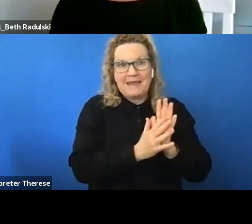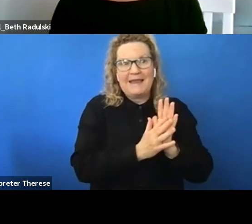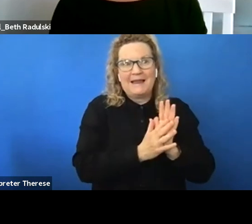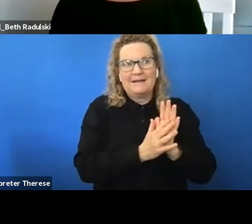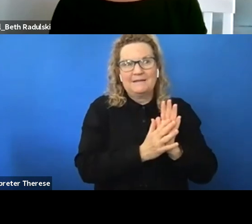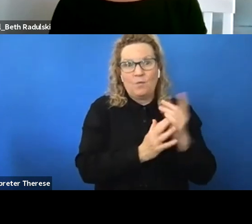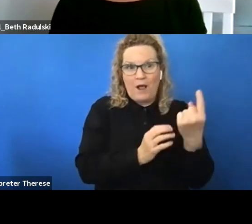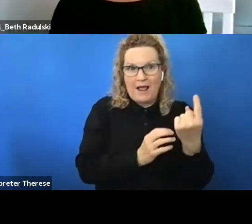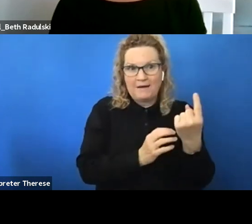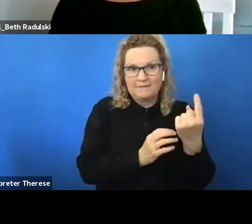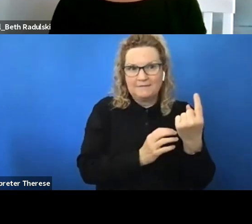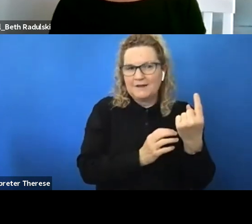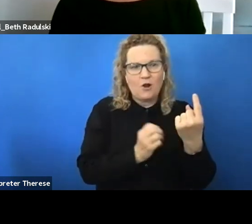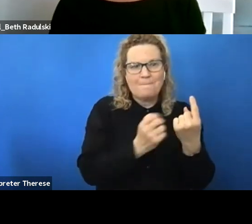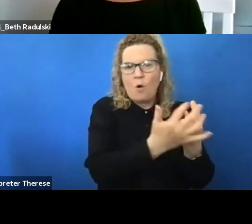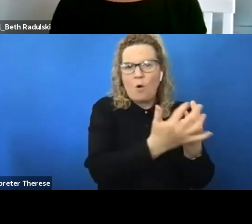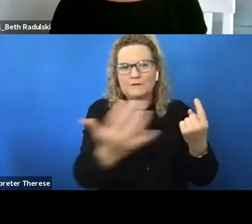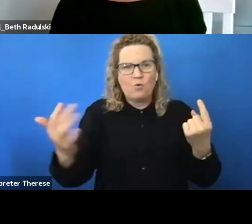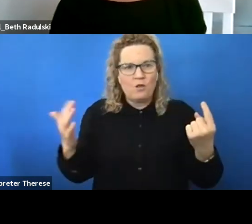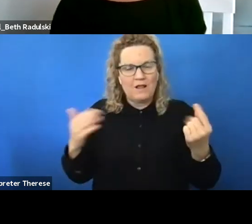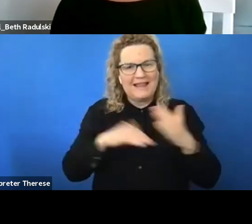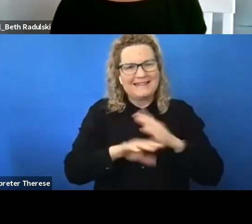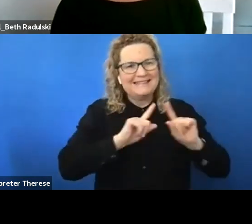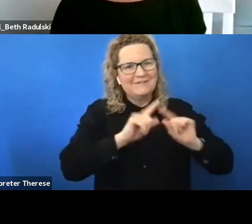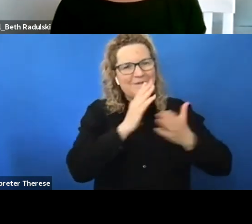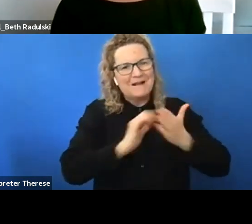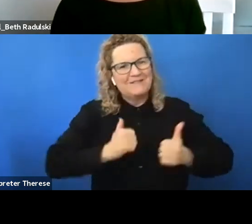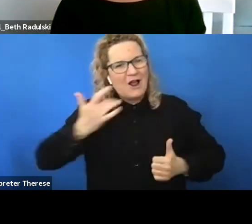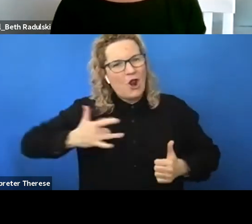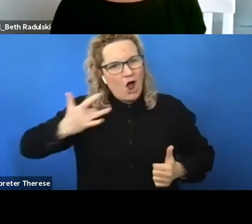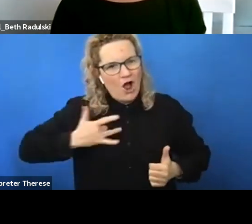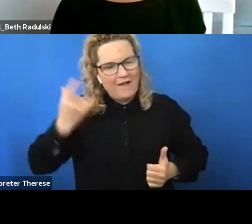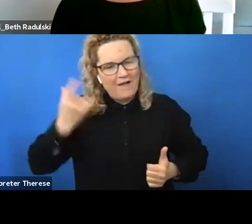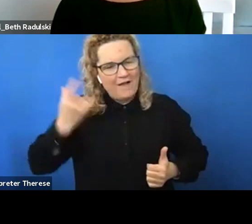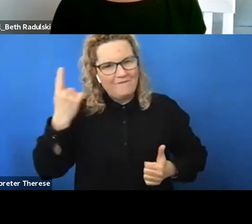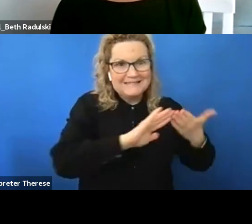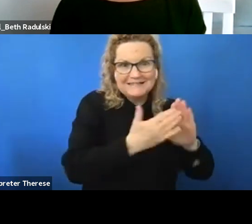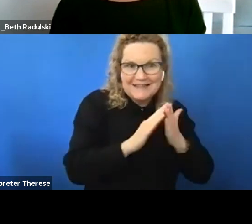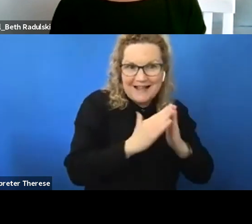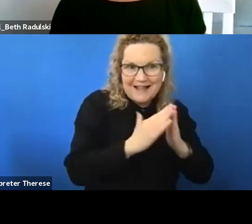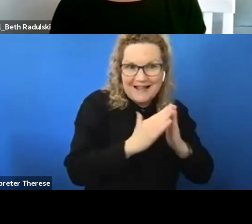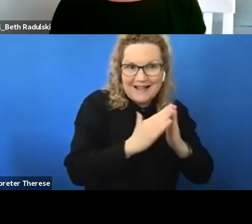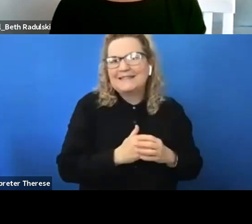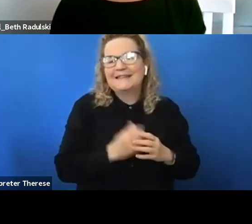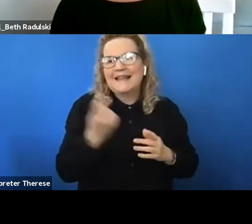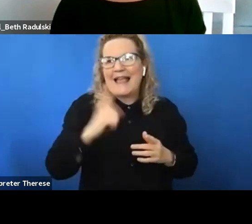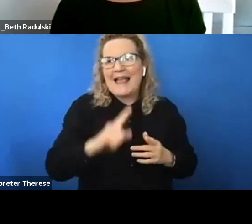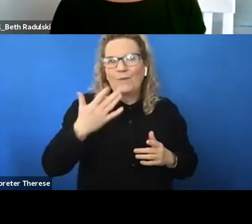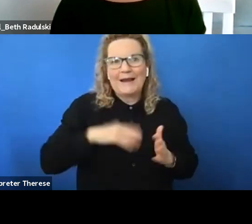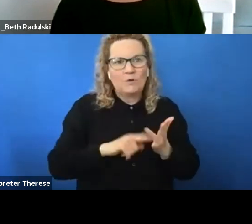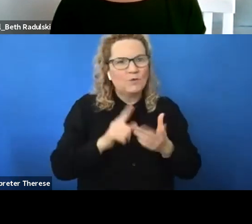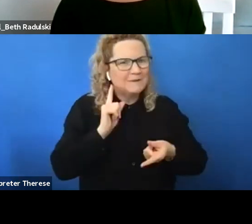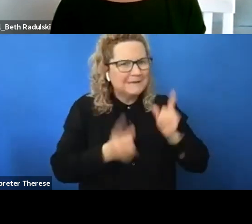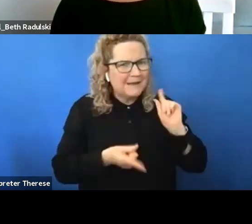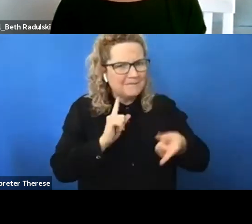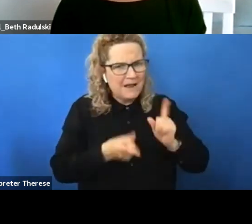across different facets of our life and society and that we need to sometimes take